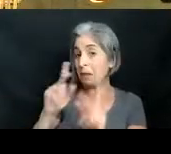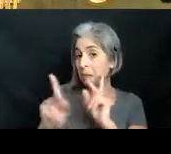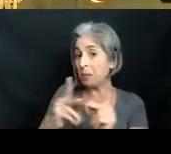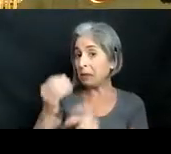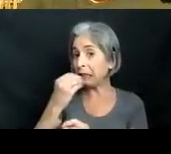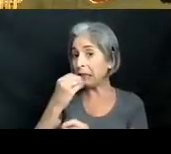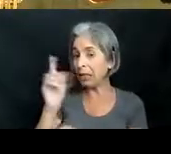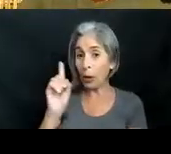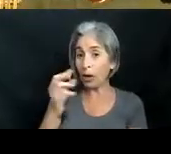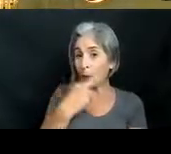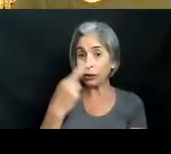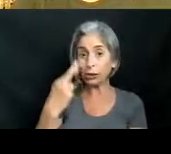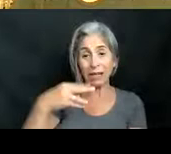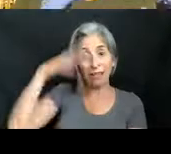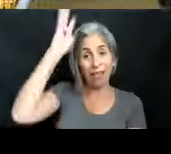restaurants.